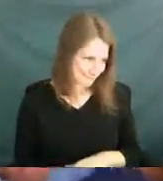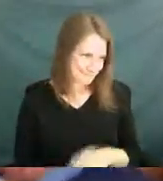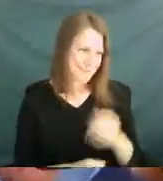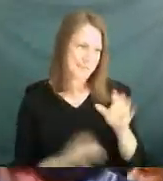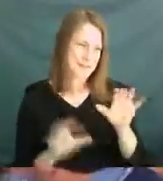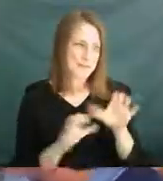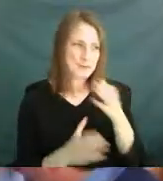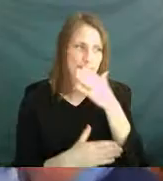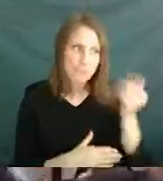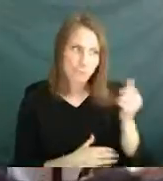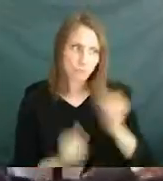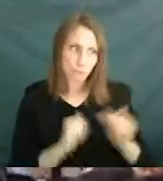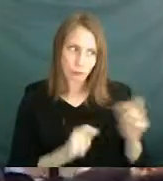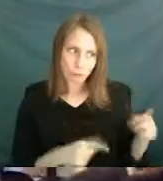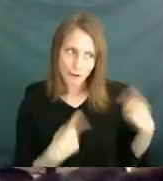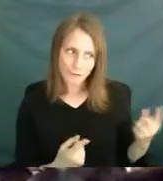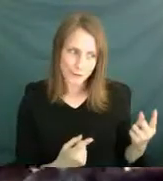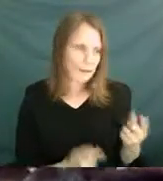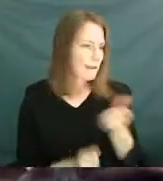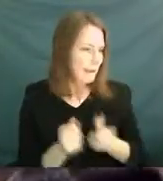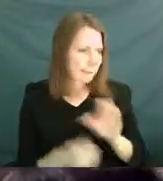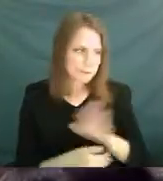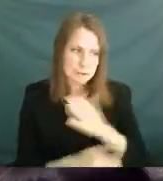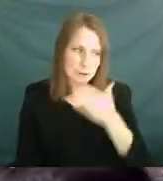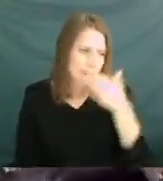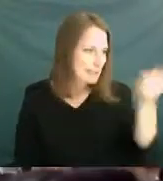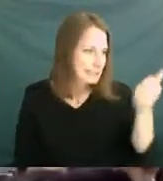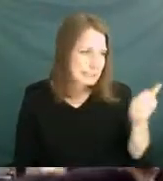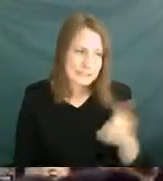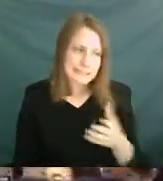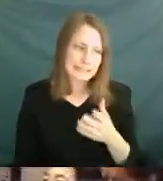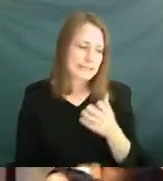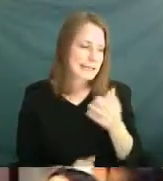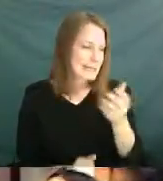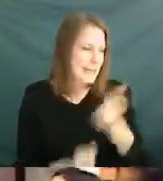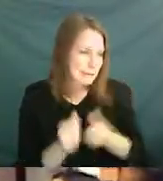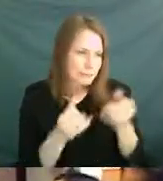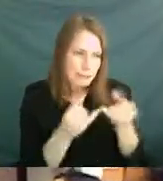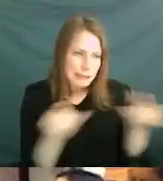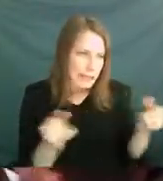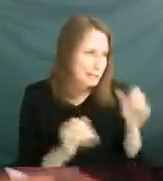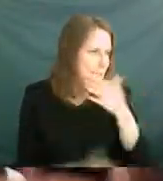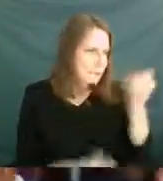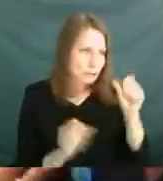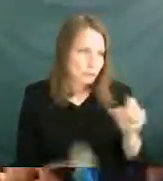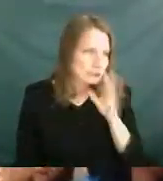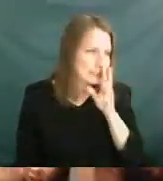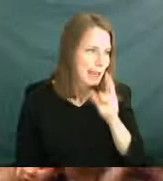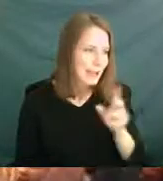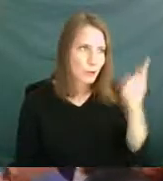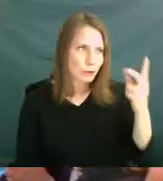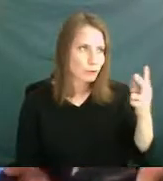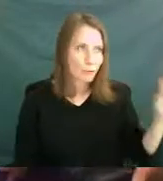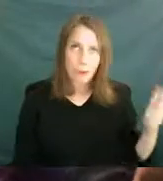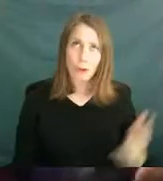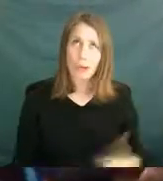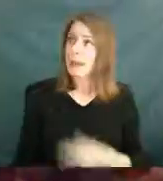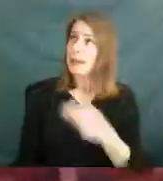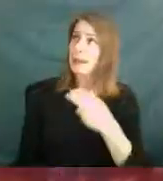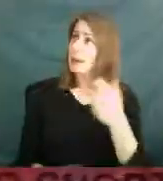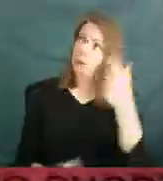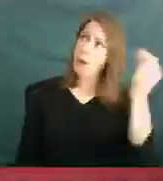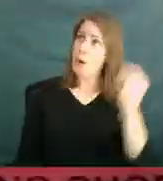the best show you've ever done. Every song the best you can sing it, every line the best you can say it, one, two, three. Your power! Let's go.